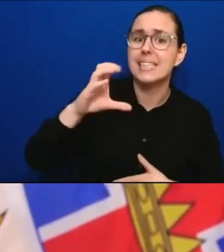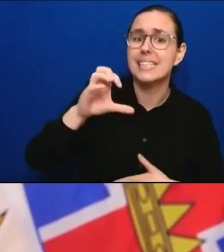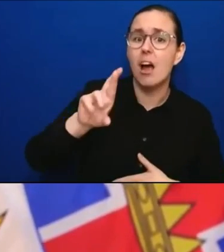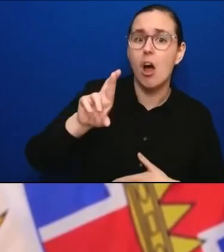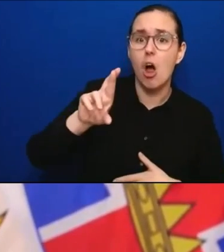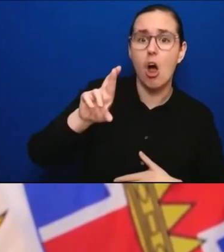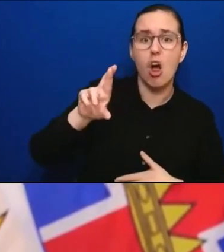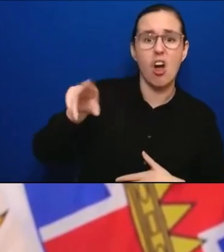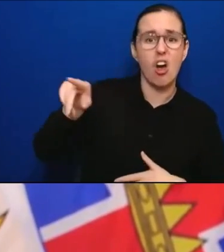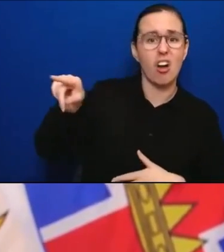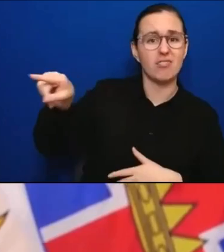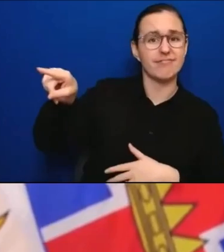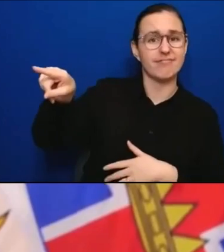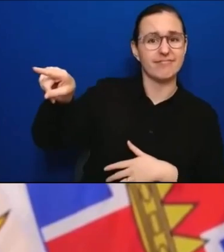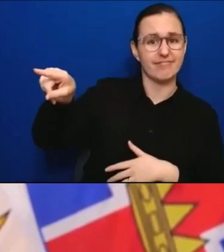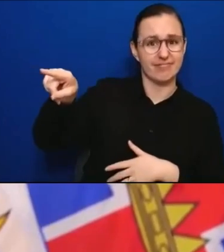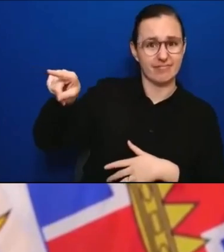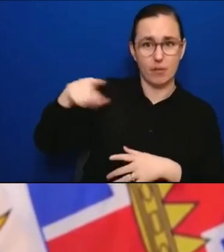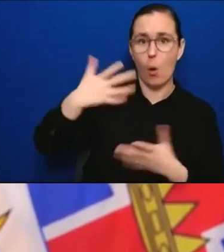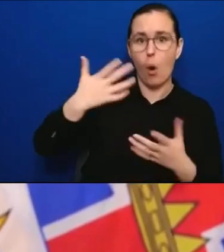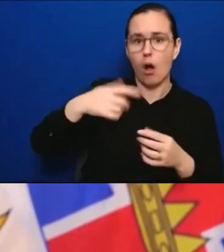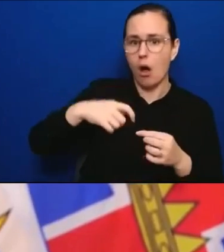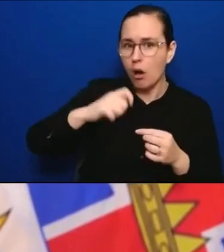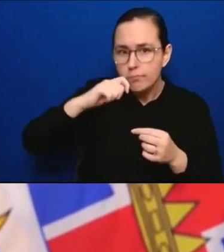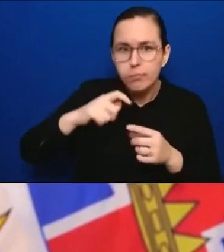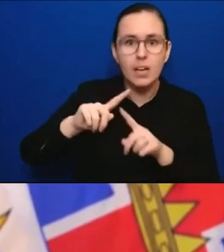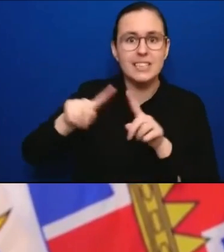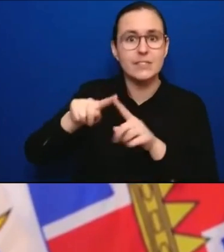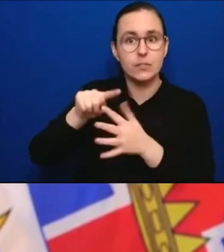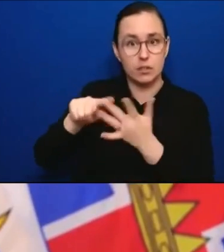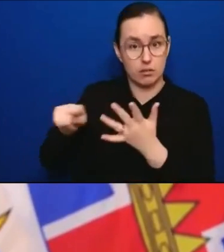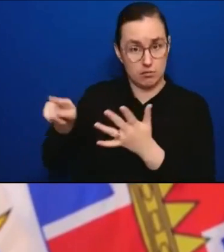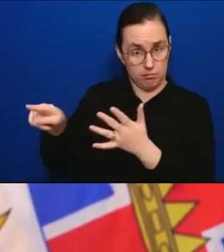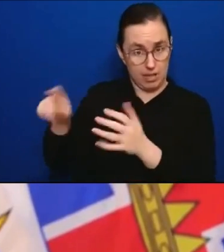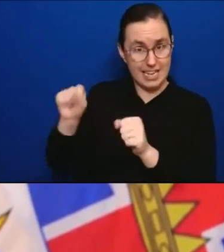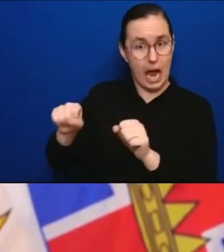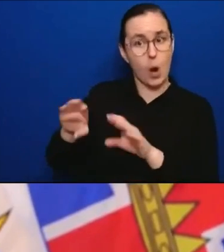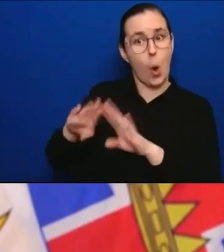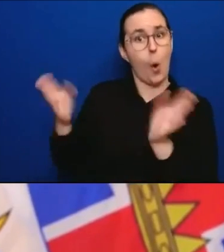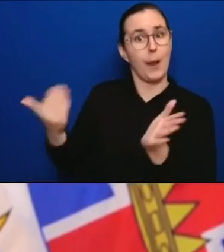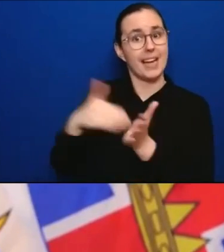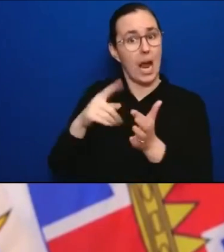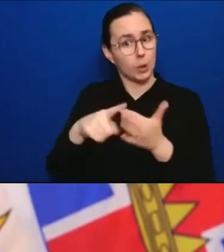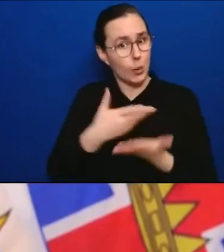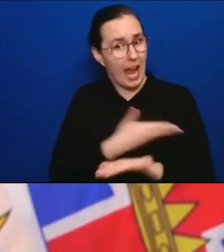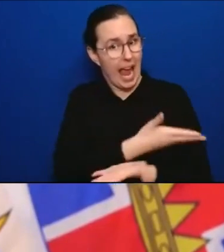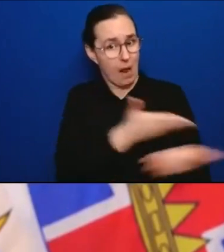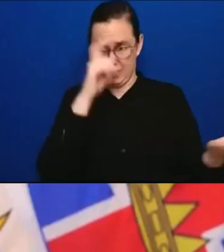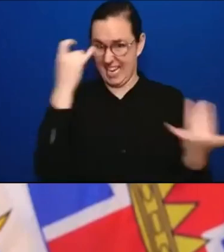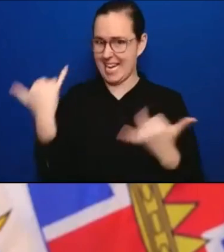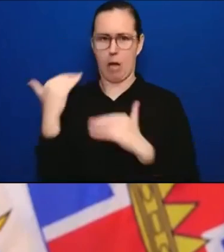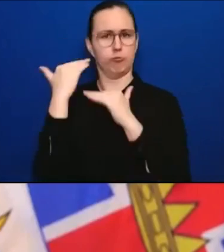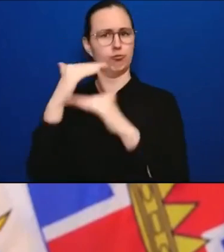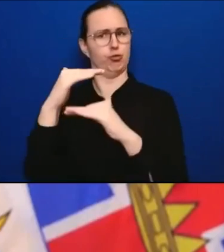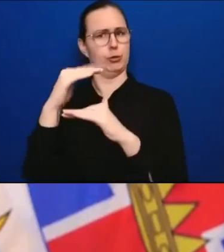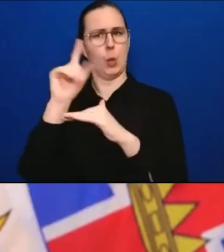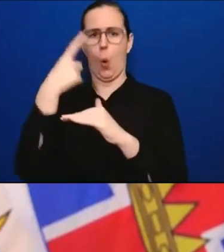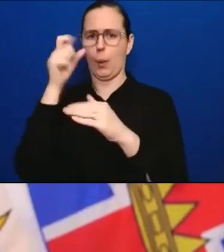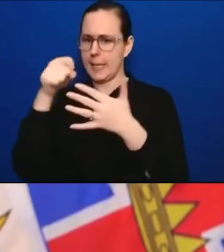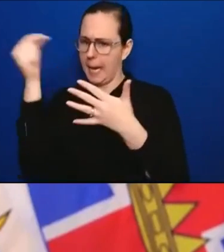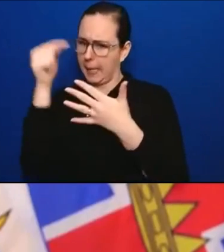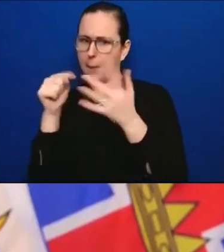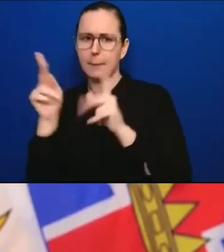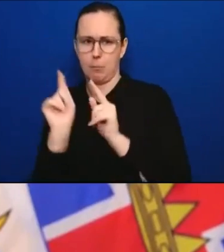the general public, not just high-risk individuals? Yeah, so a couple of things on that. It is really